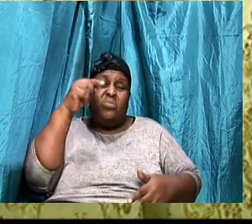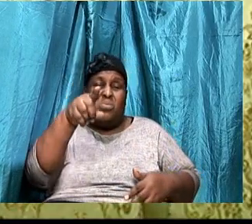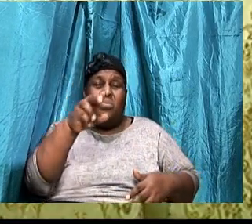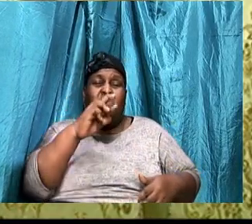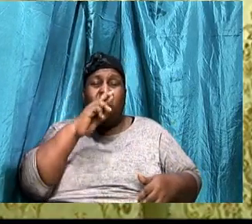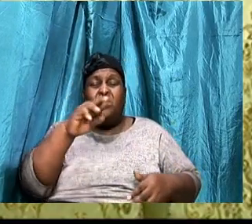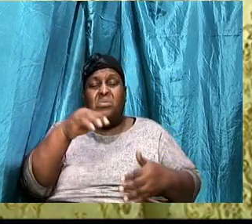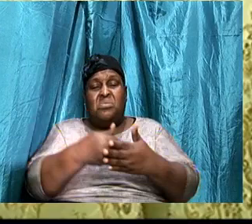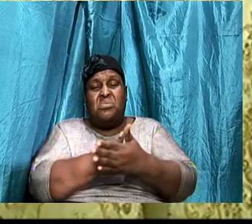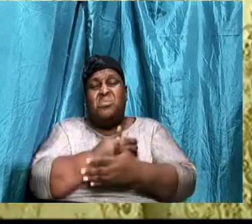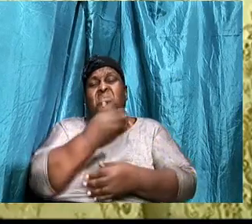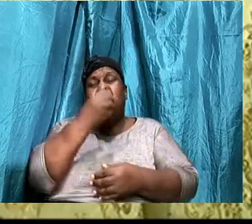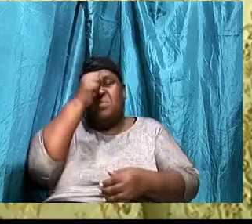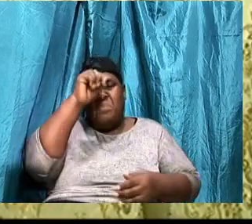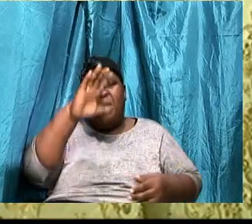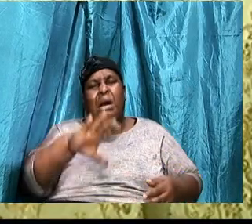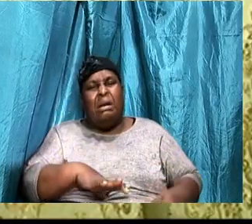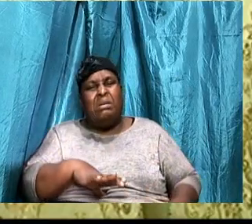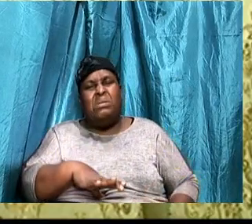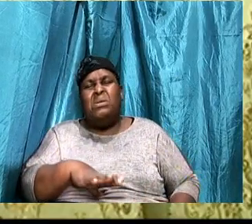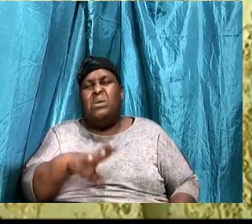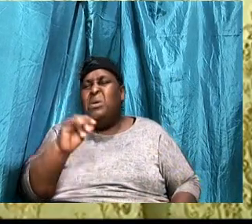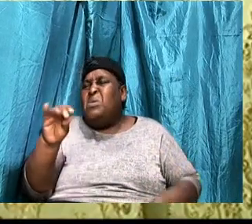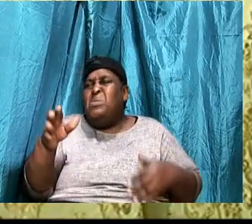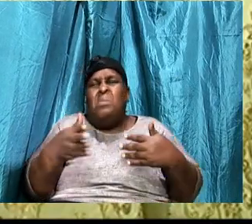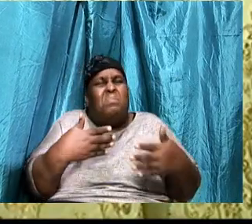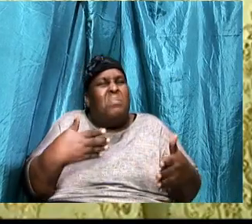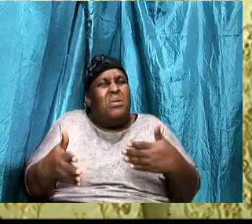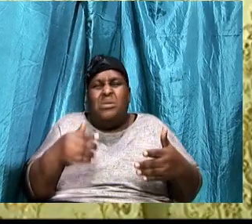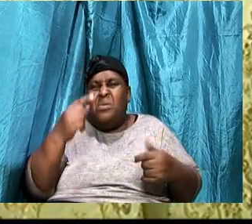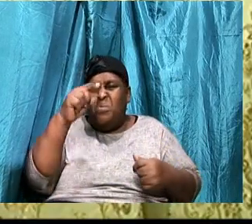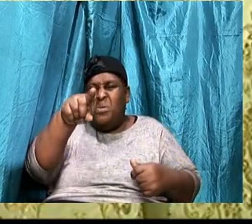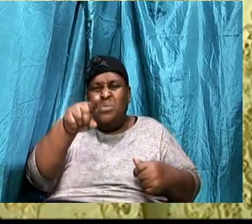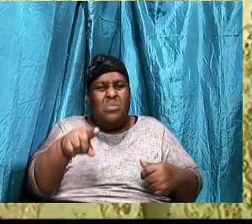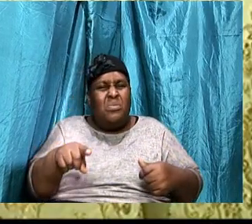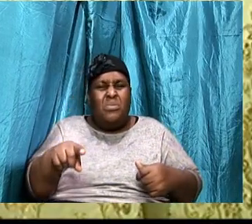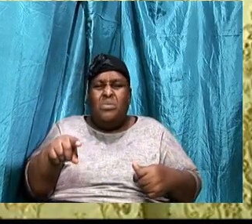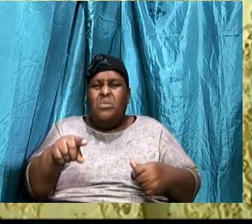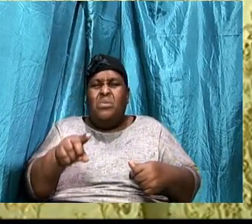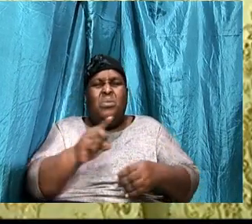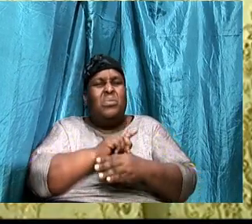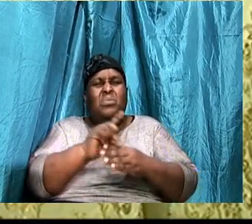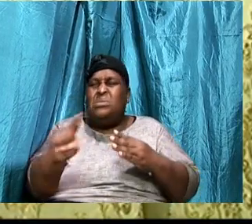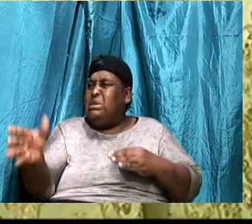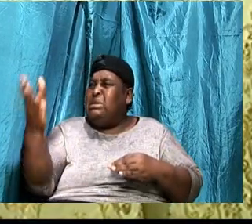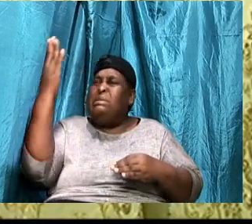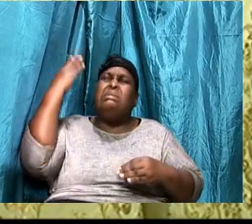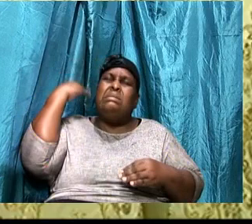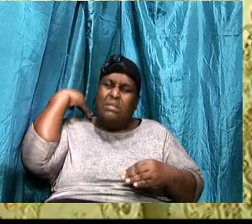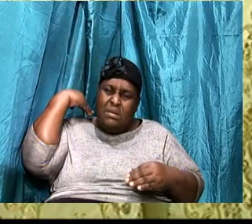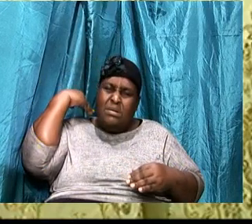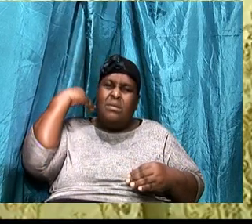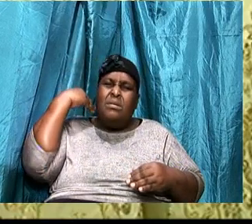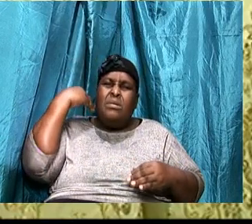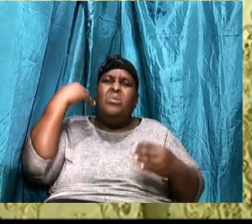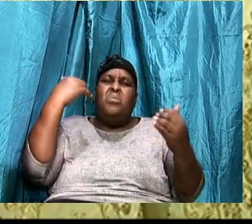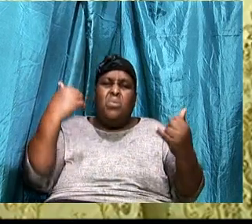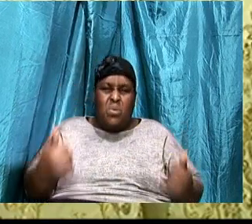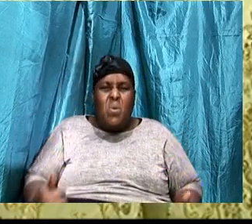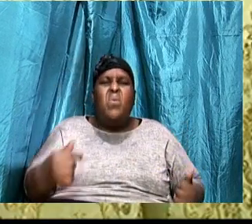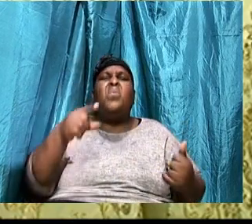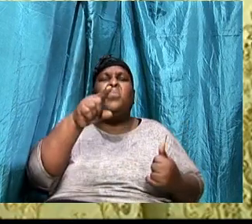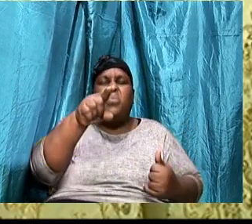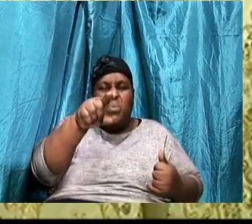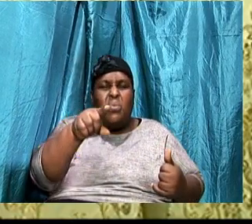did before you came in contact with Jesus. Know that you are in